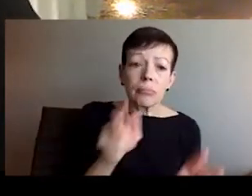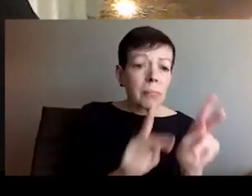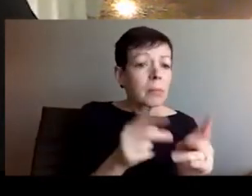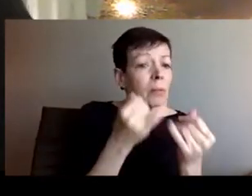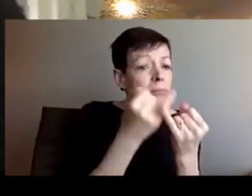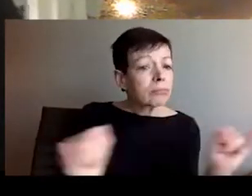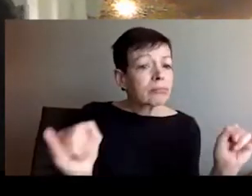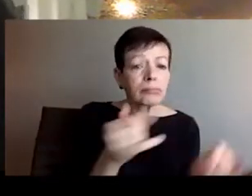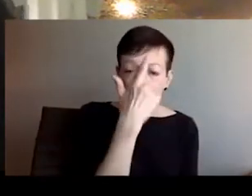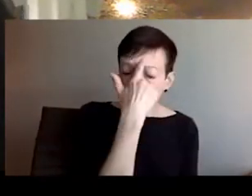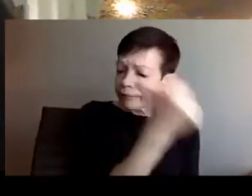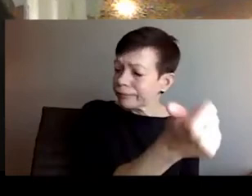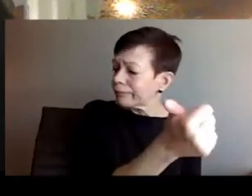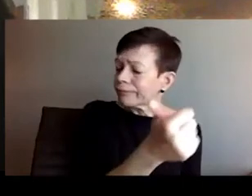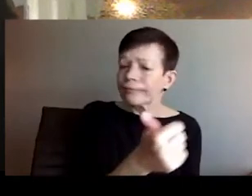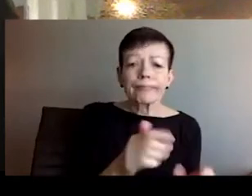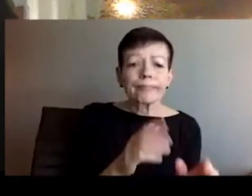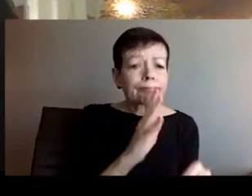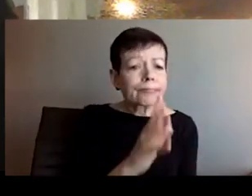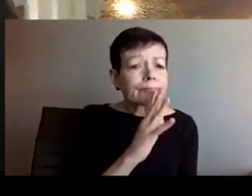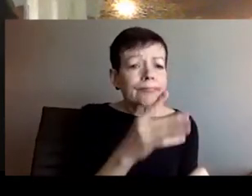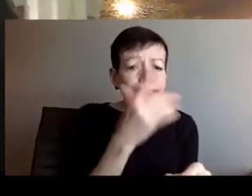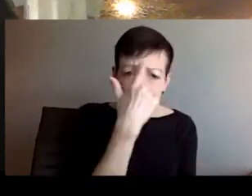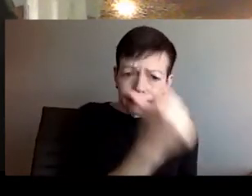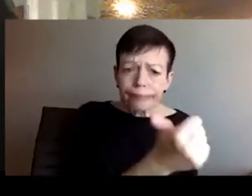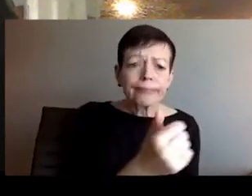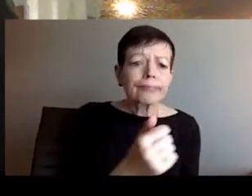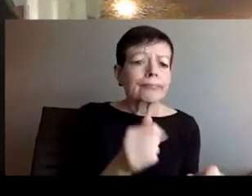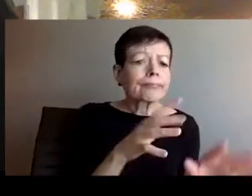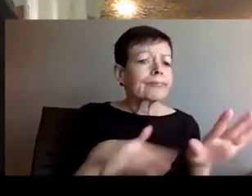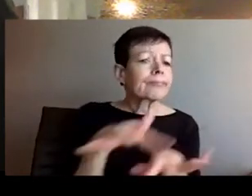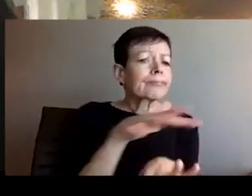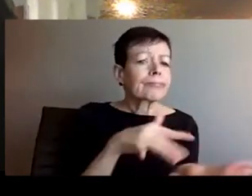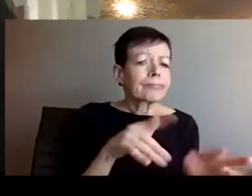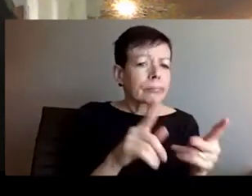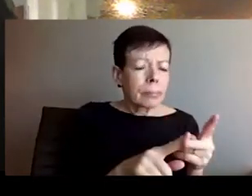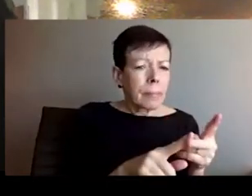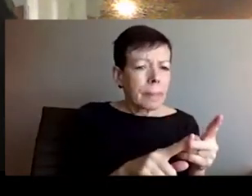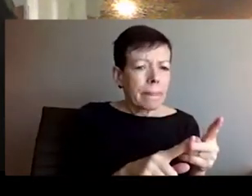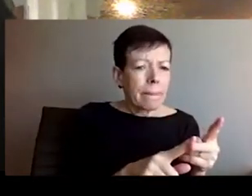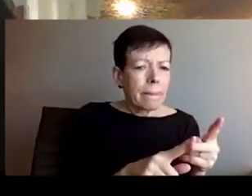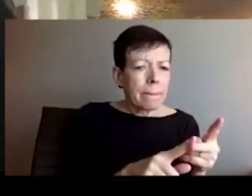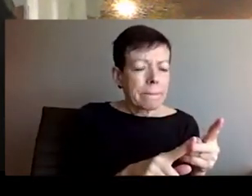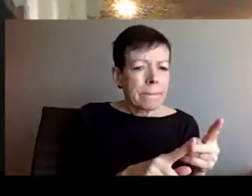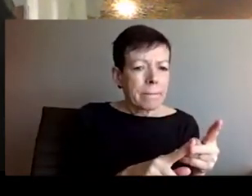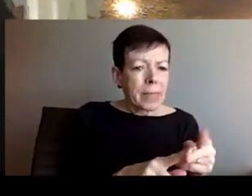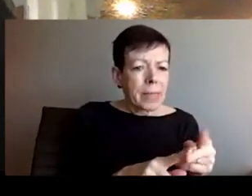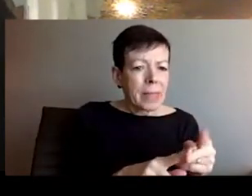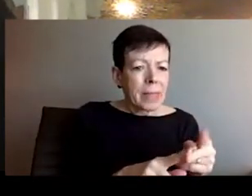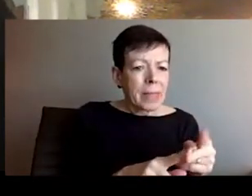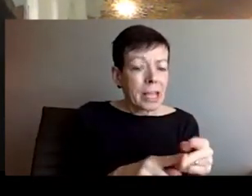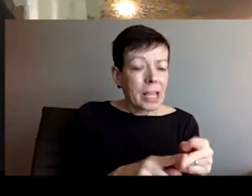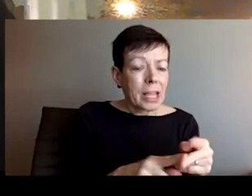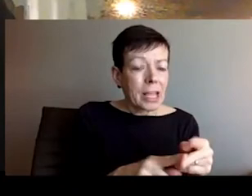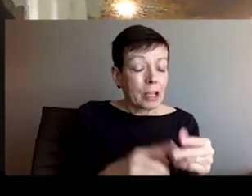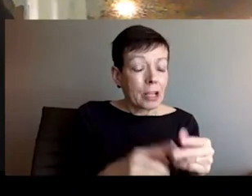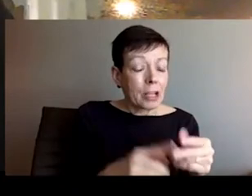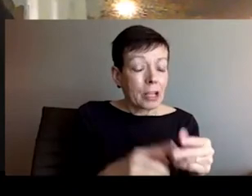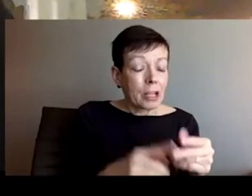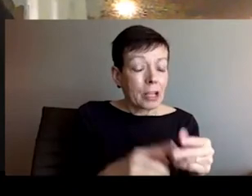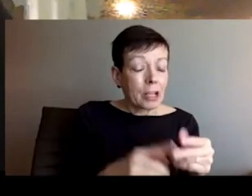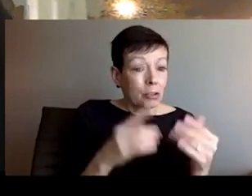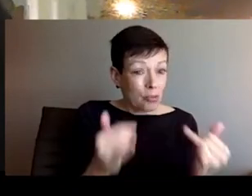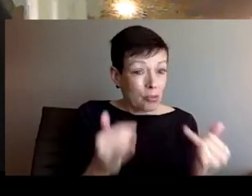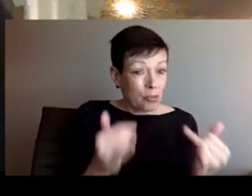values, which is freedom of speech and freedom of choice, the